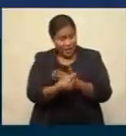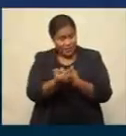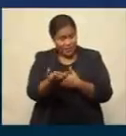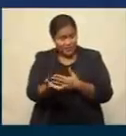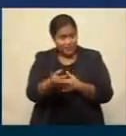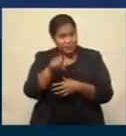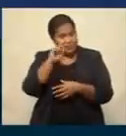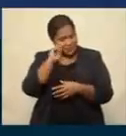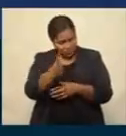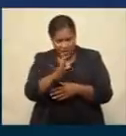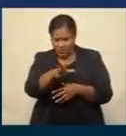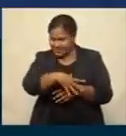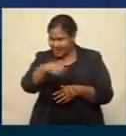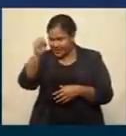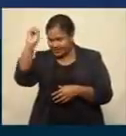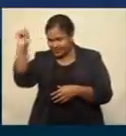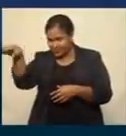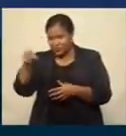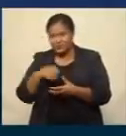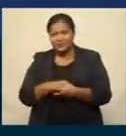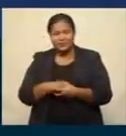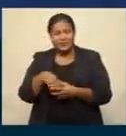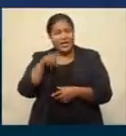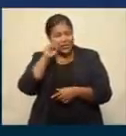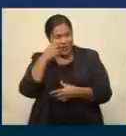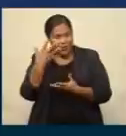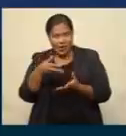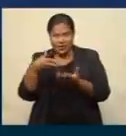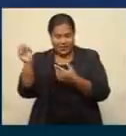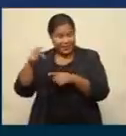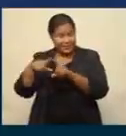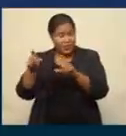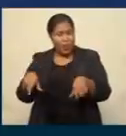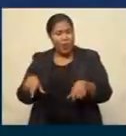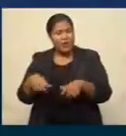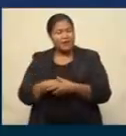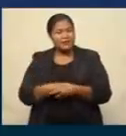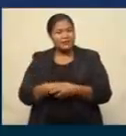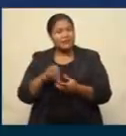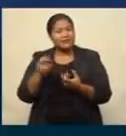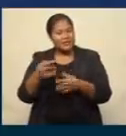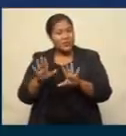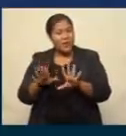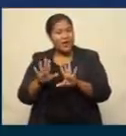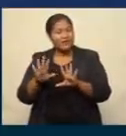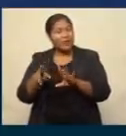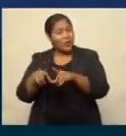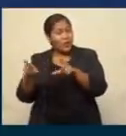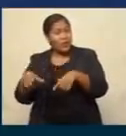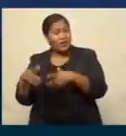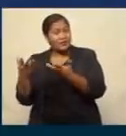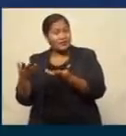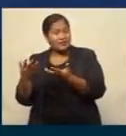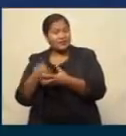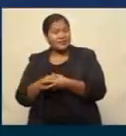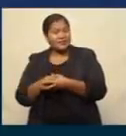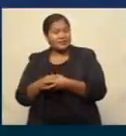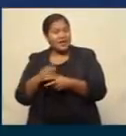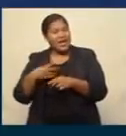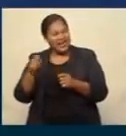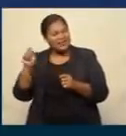they state away, take their leave, and then they will be in the department, waiting for their court cases and also the tribunal